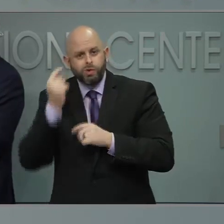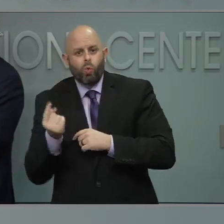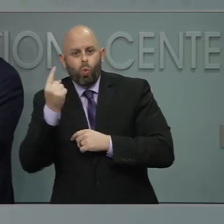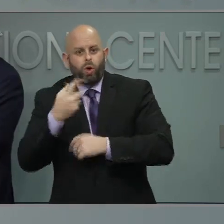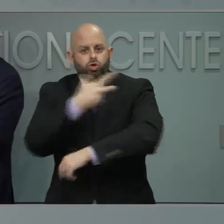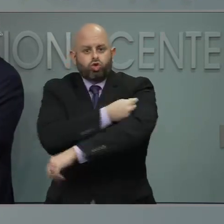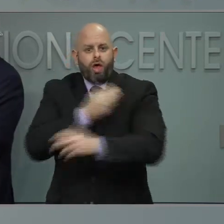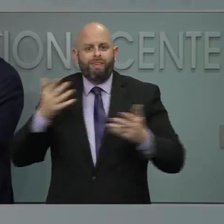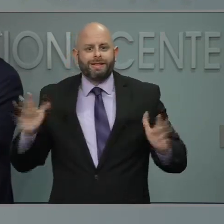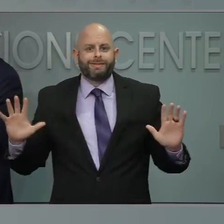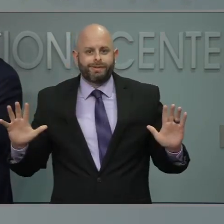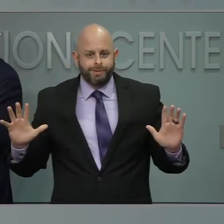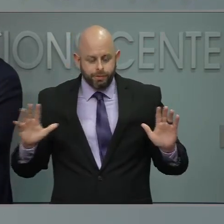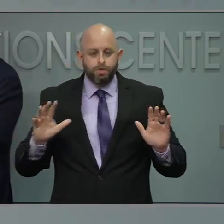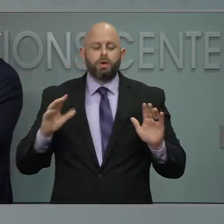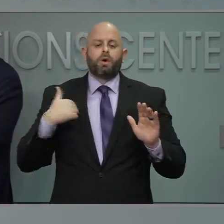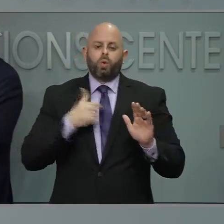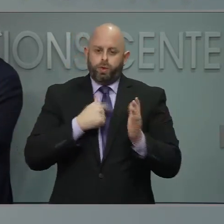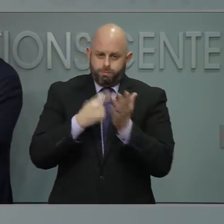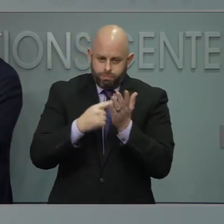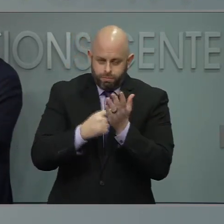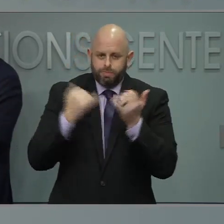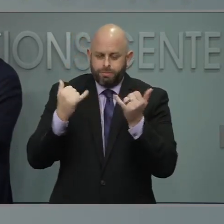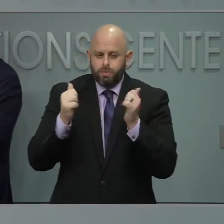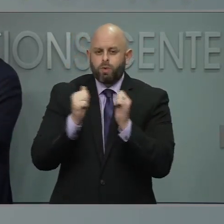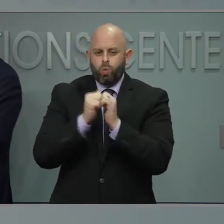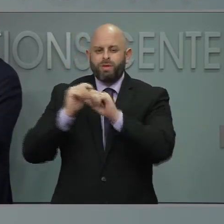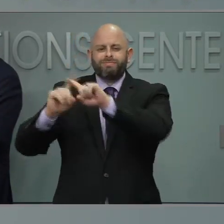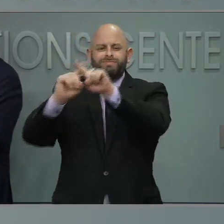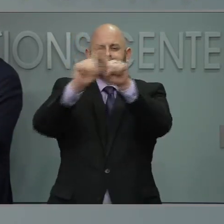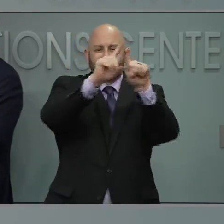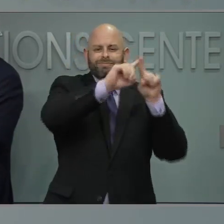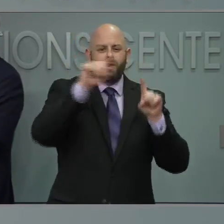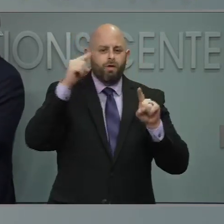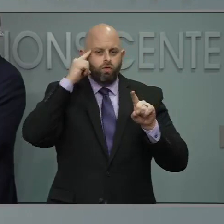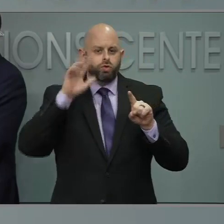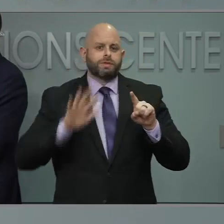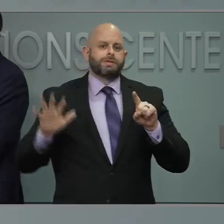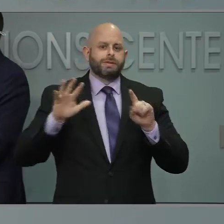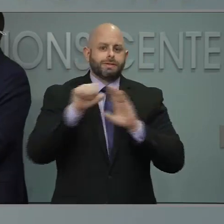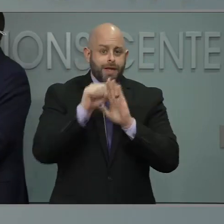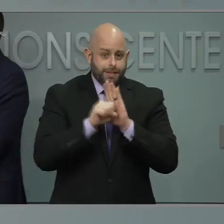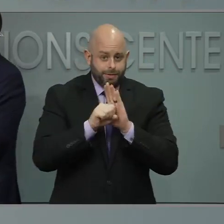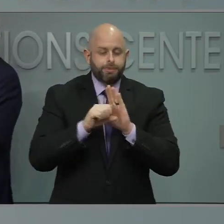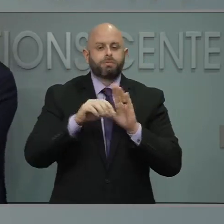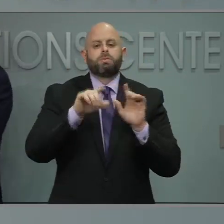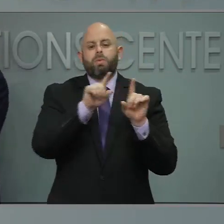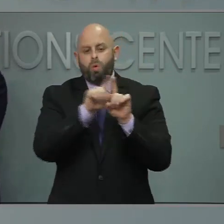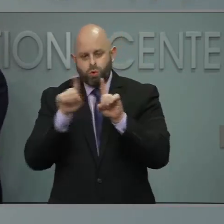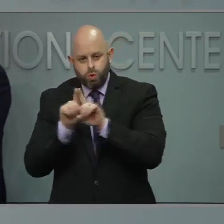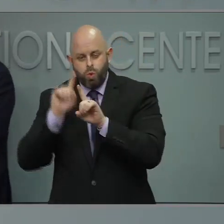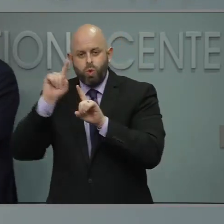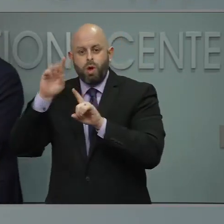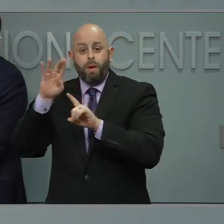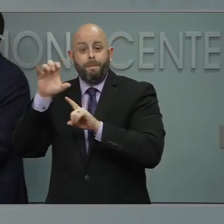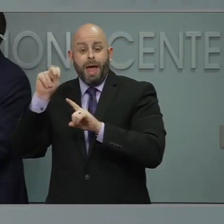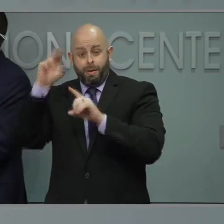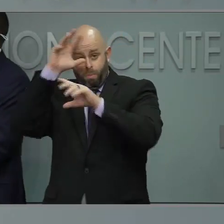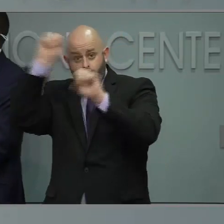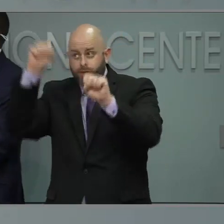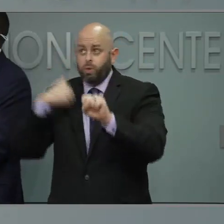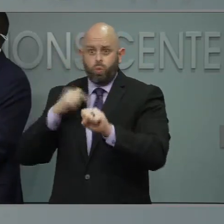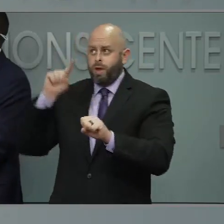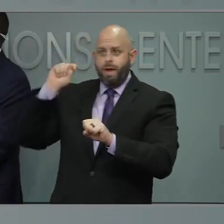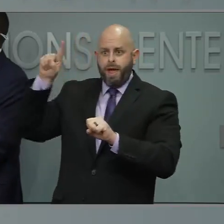We had that discussion today among the governors and the Biden administration. They ask us because we were asking those very same